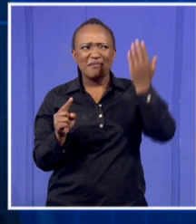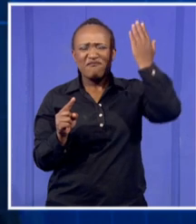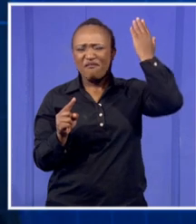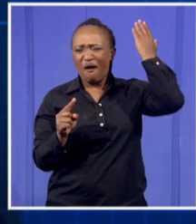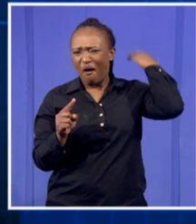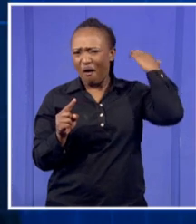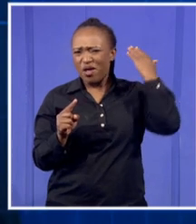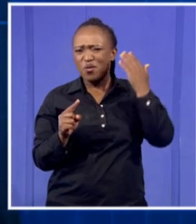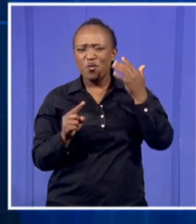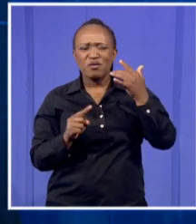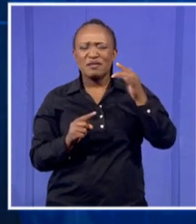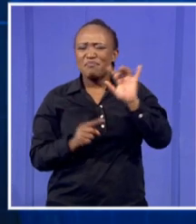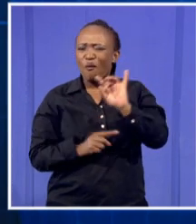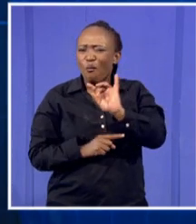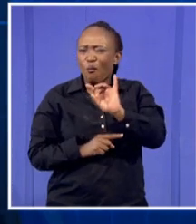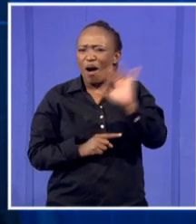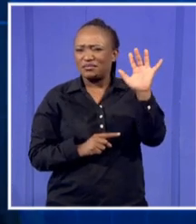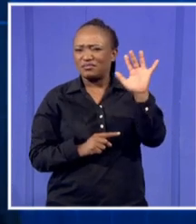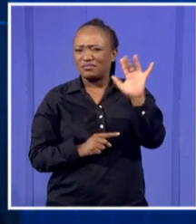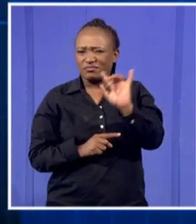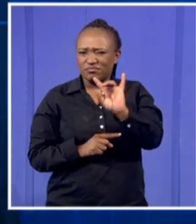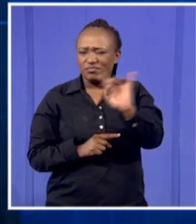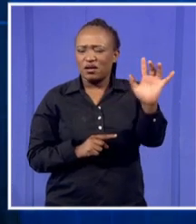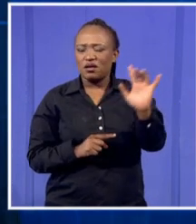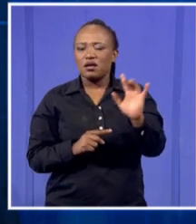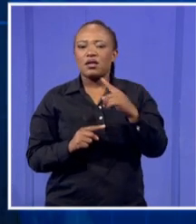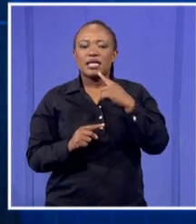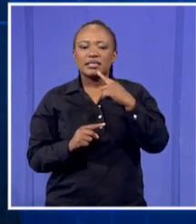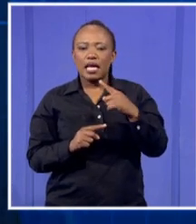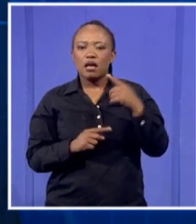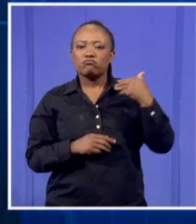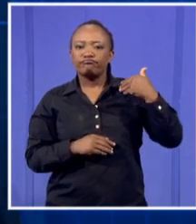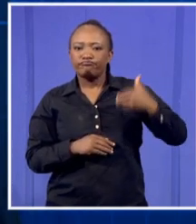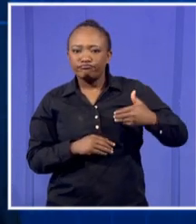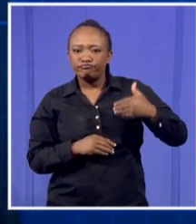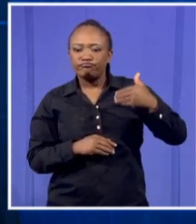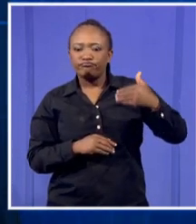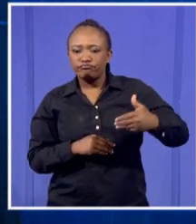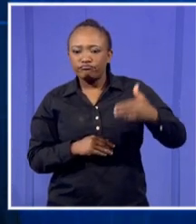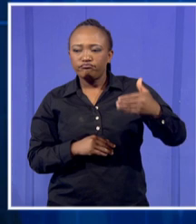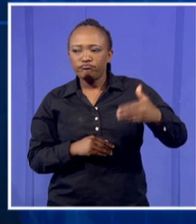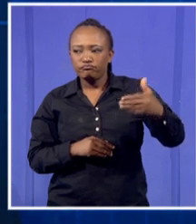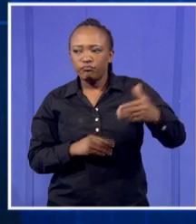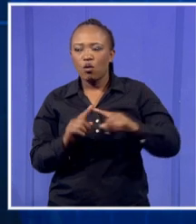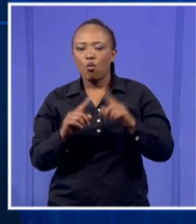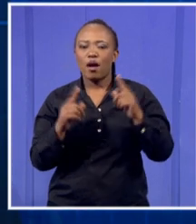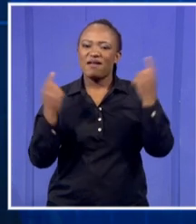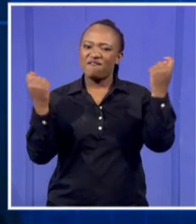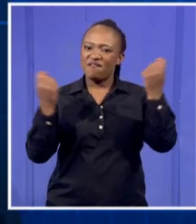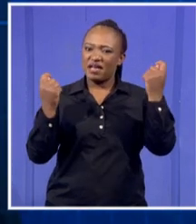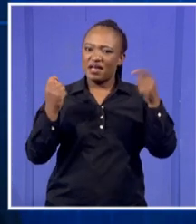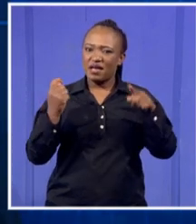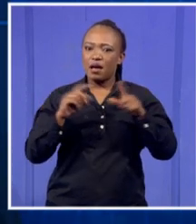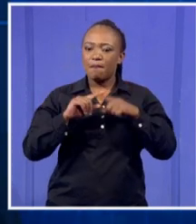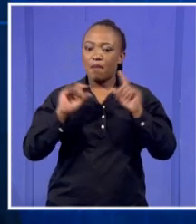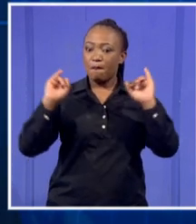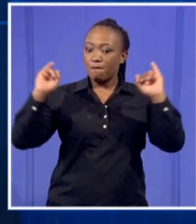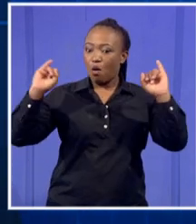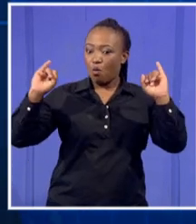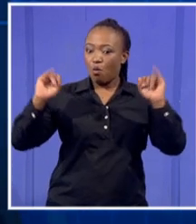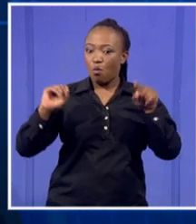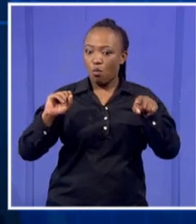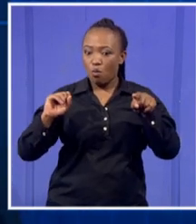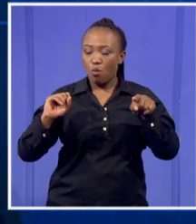know. So they're arguing that the frequency of severe weather events are more and the severity of it is